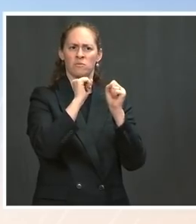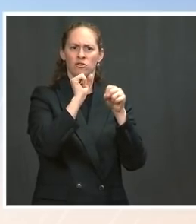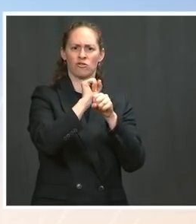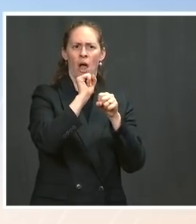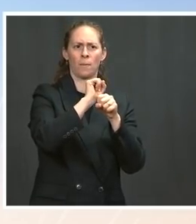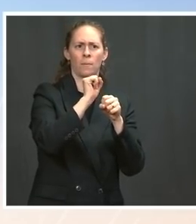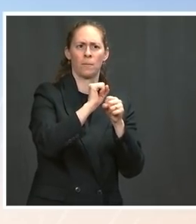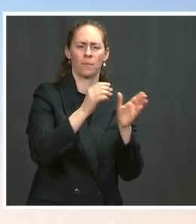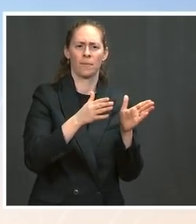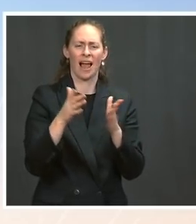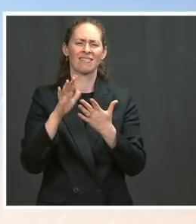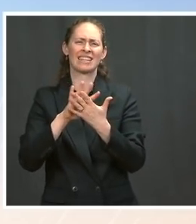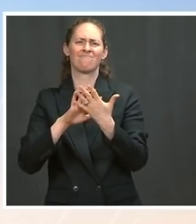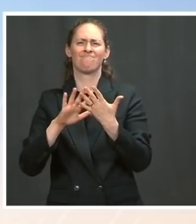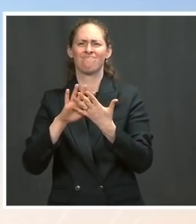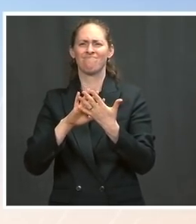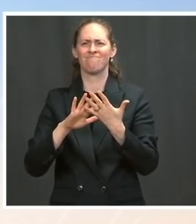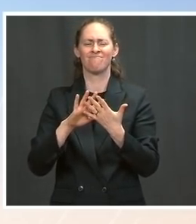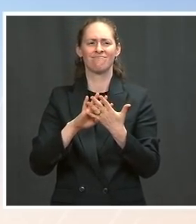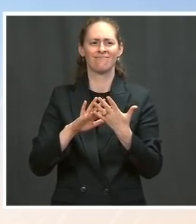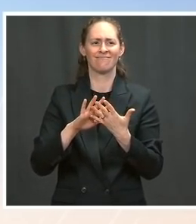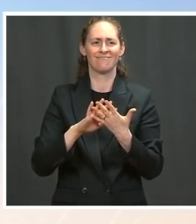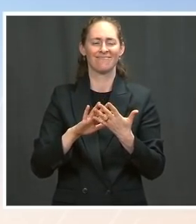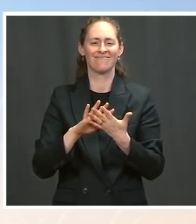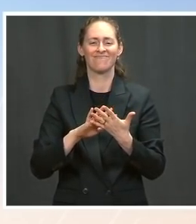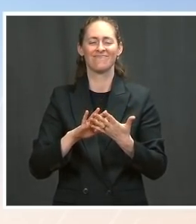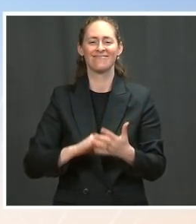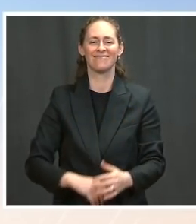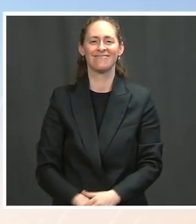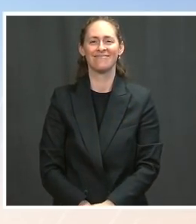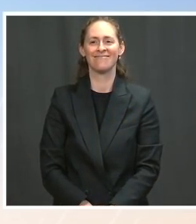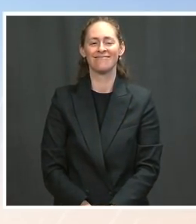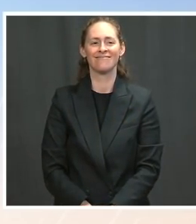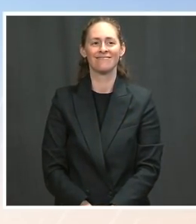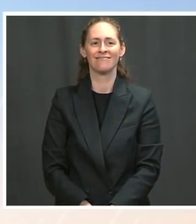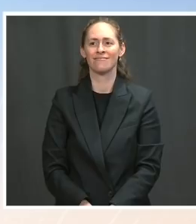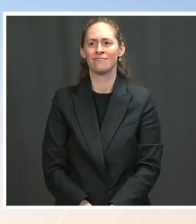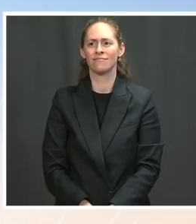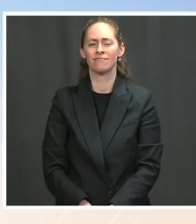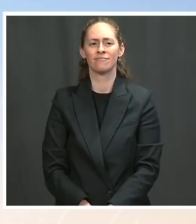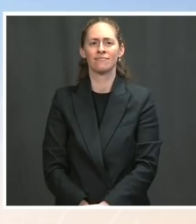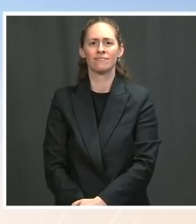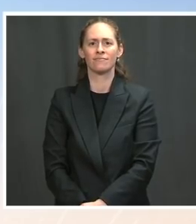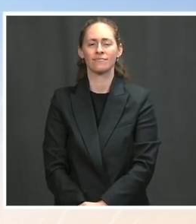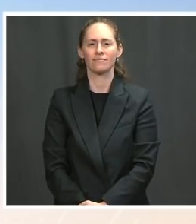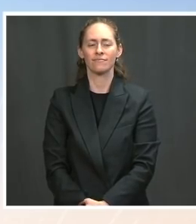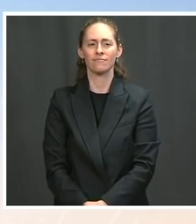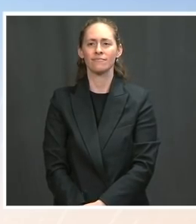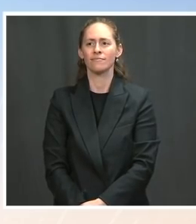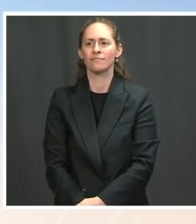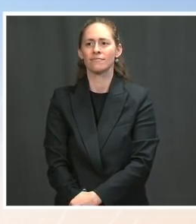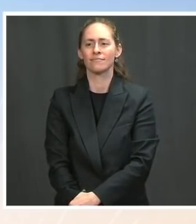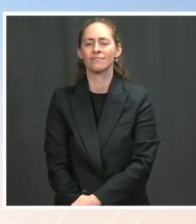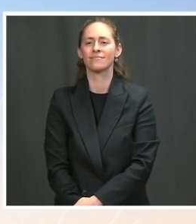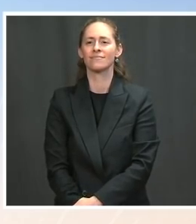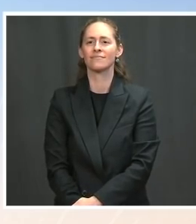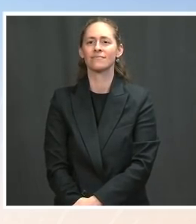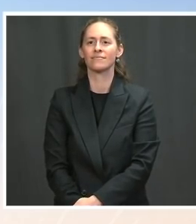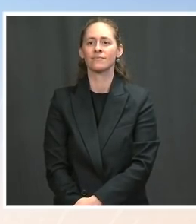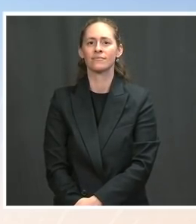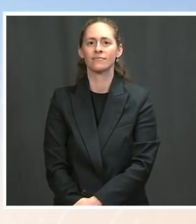already gone out to states. But the administration also said it would provide guidance on how the states should best disperse those funds.